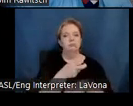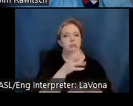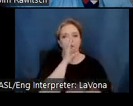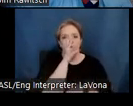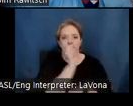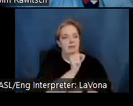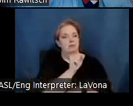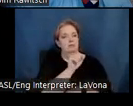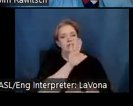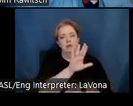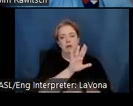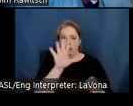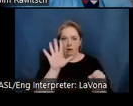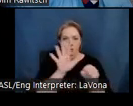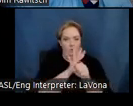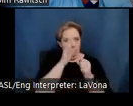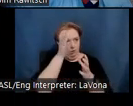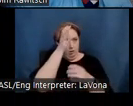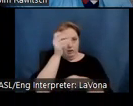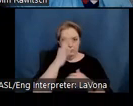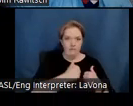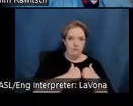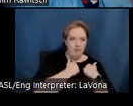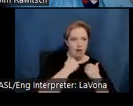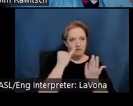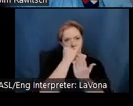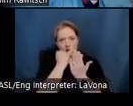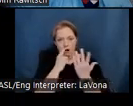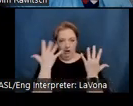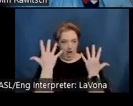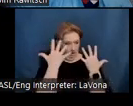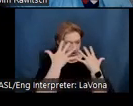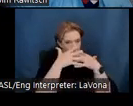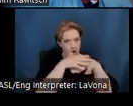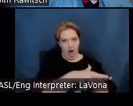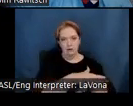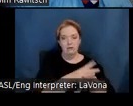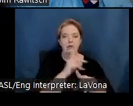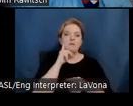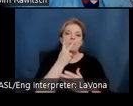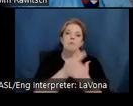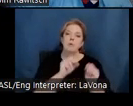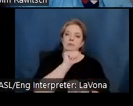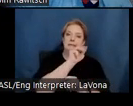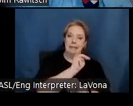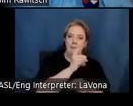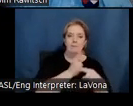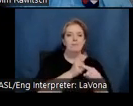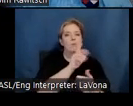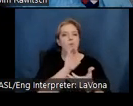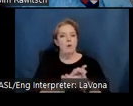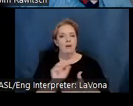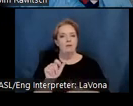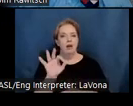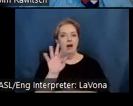with the total integration of life and art that marks what Sam and his wife Alfreda created through their home.